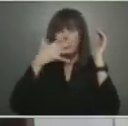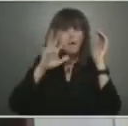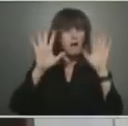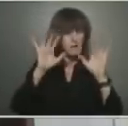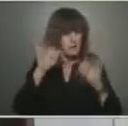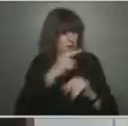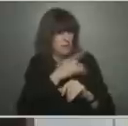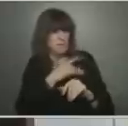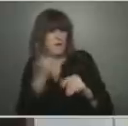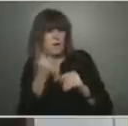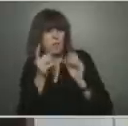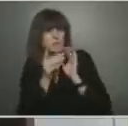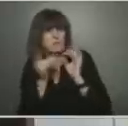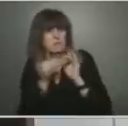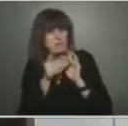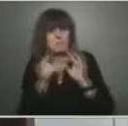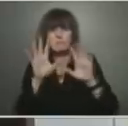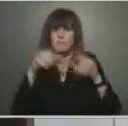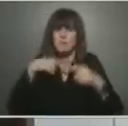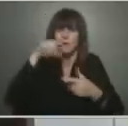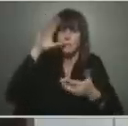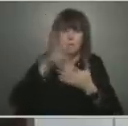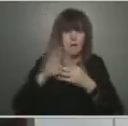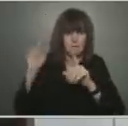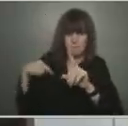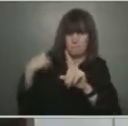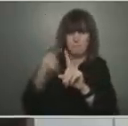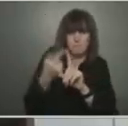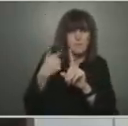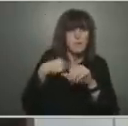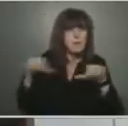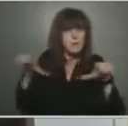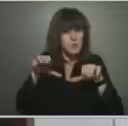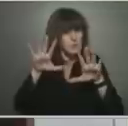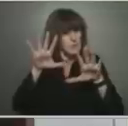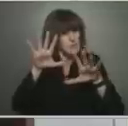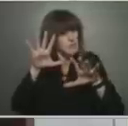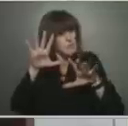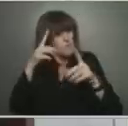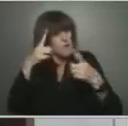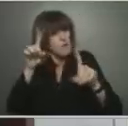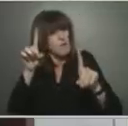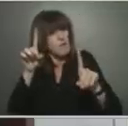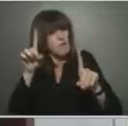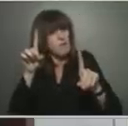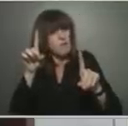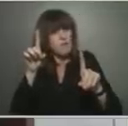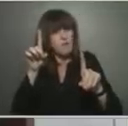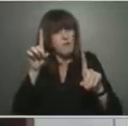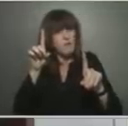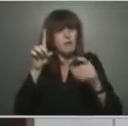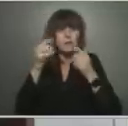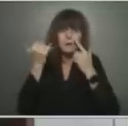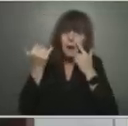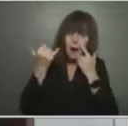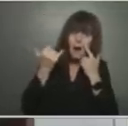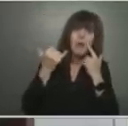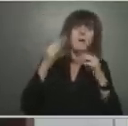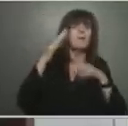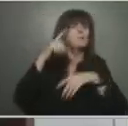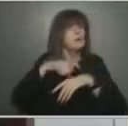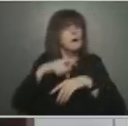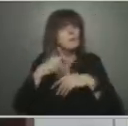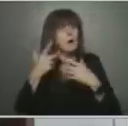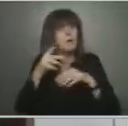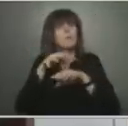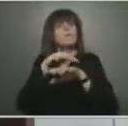believe they have. And now it's time to slowly reopen and avoid a rebound in cases and impact on the